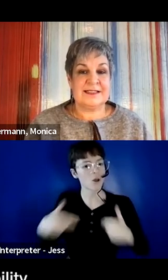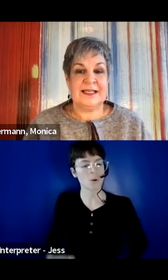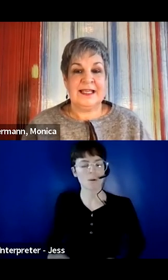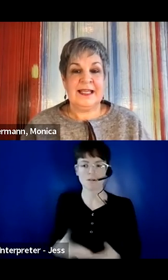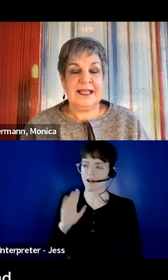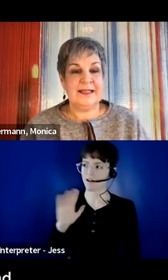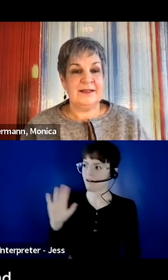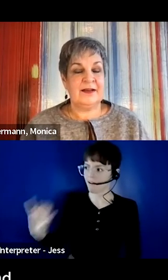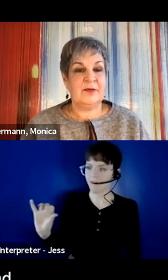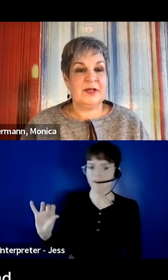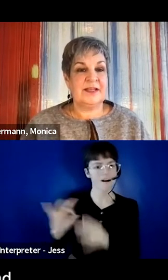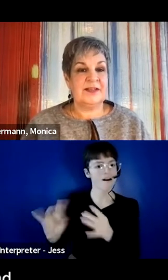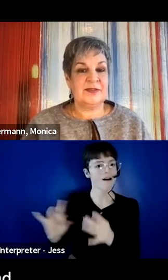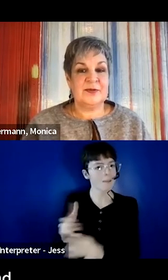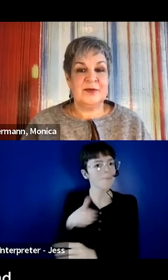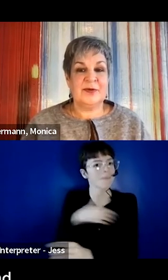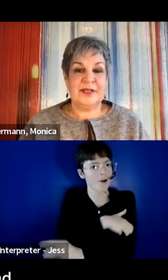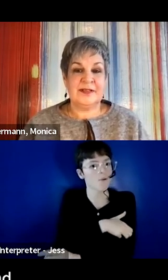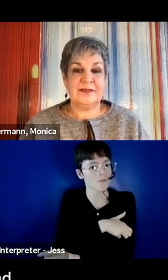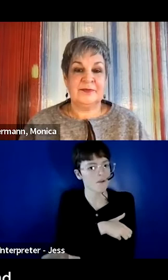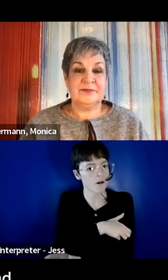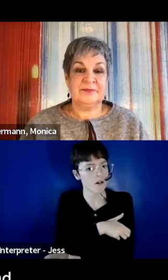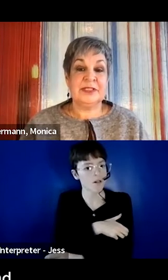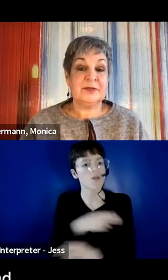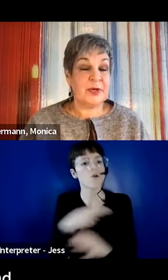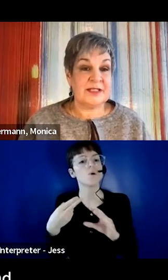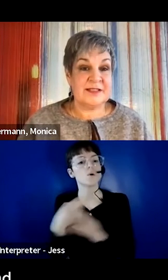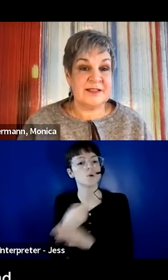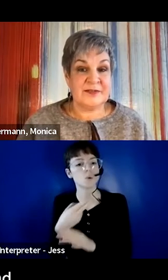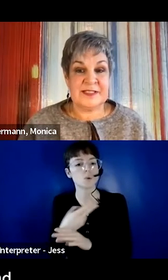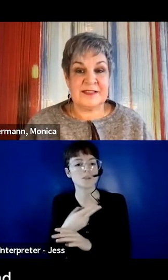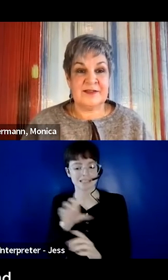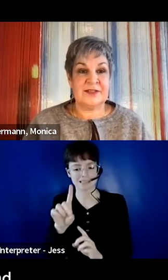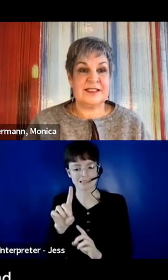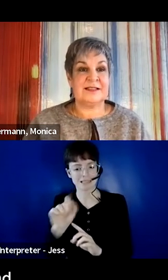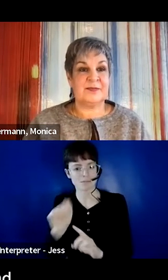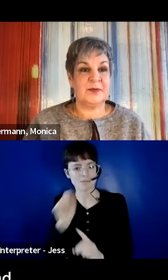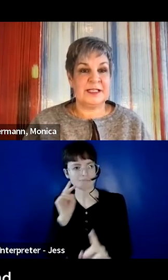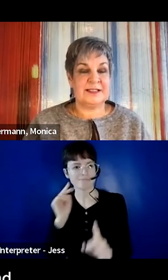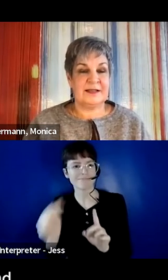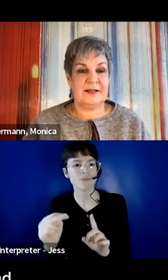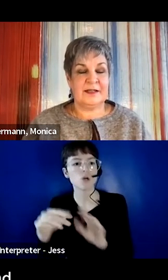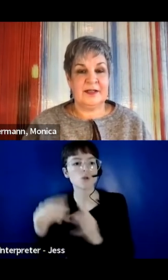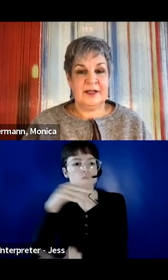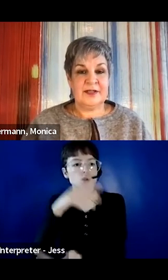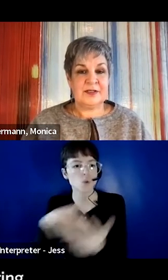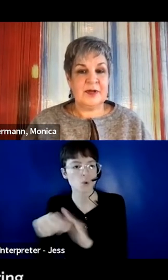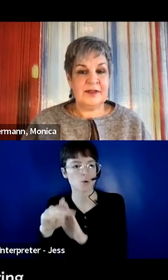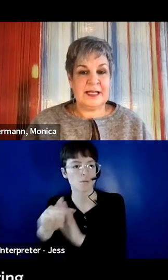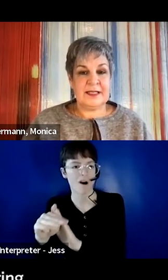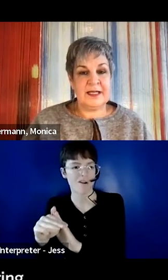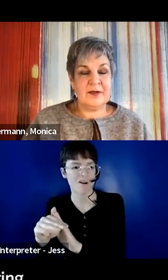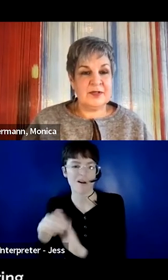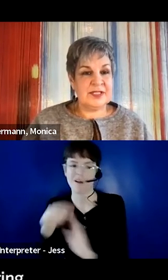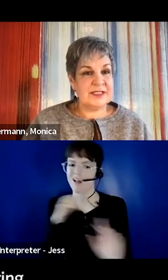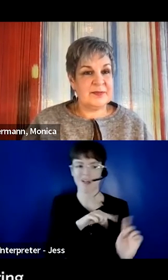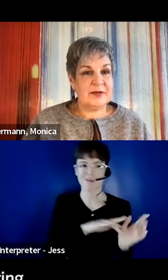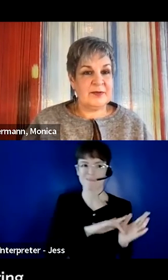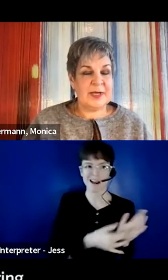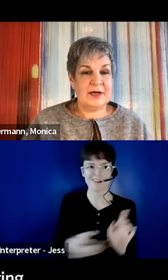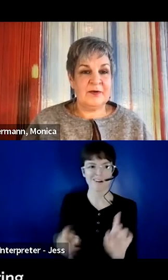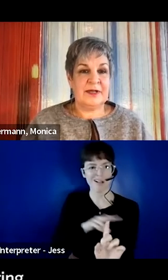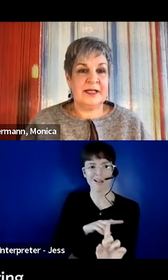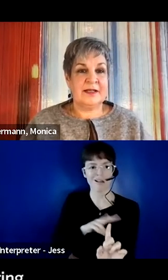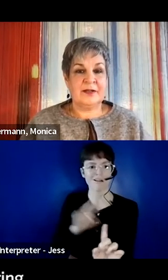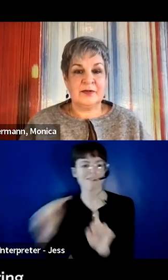lens and are working to build products and services that are accessible by design. So, all that language is